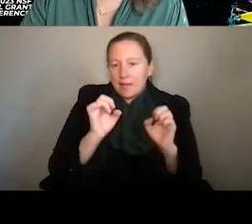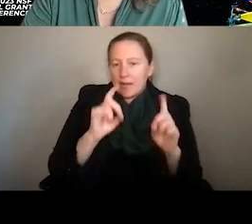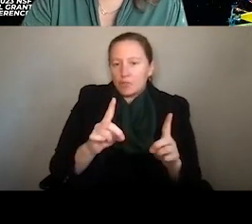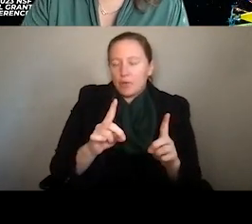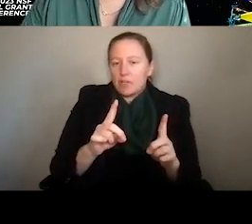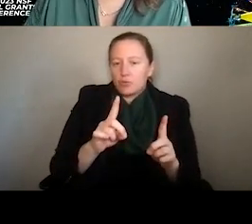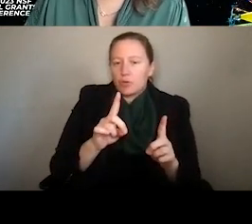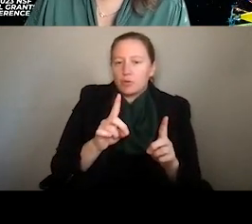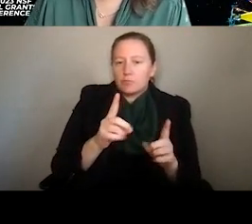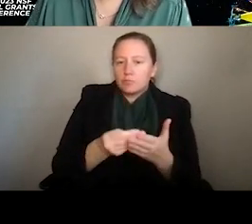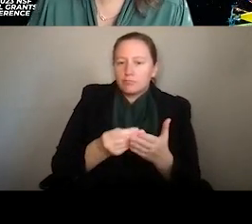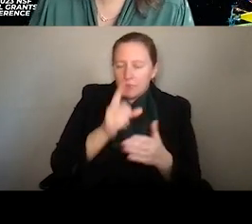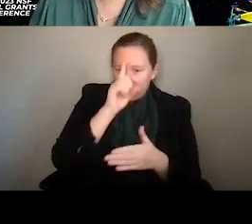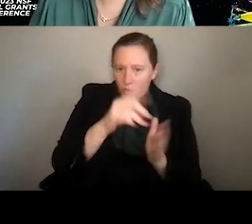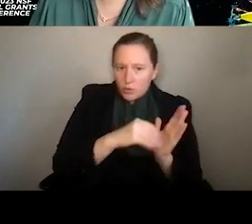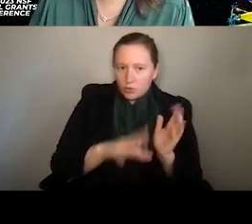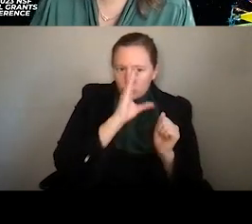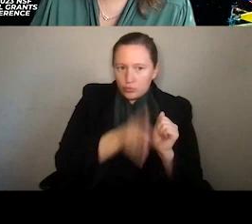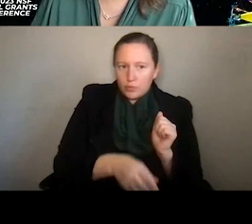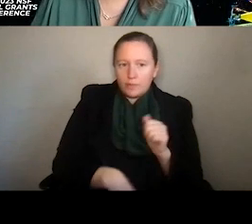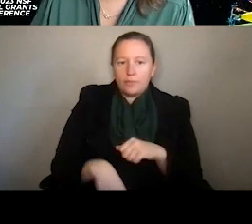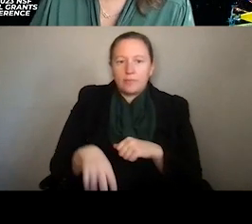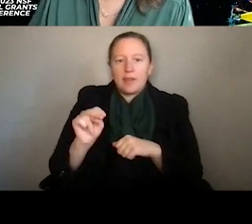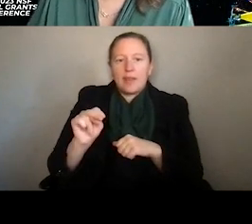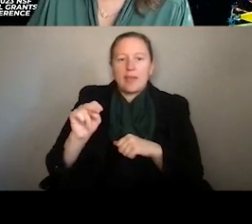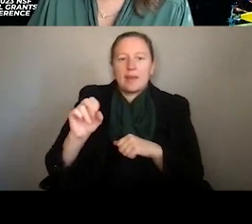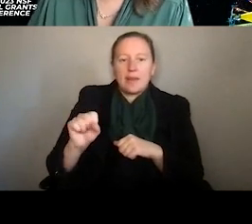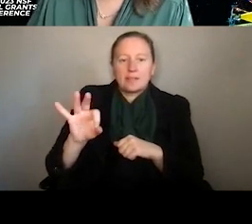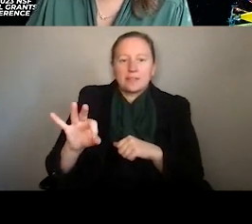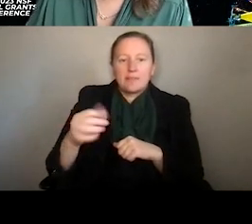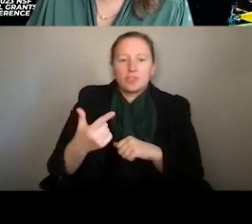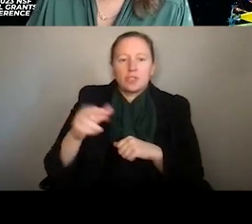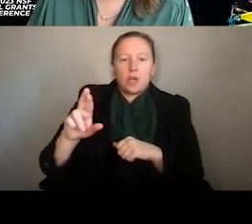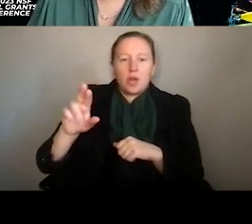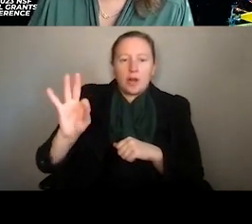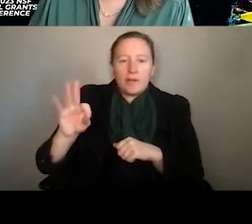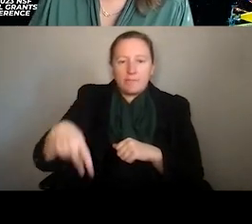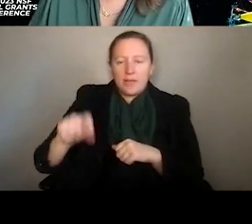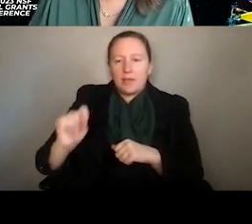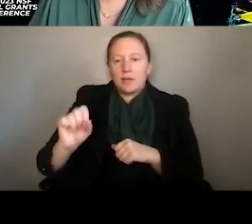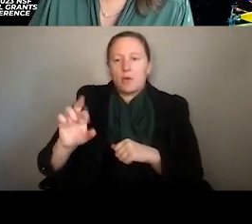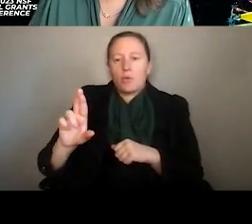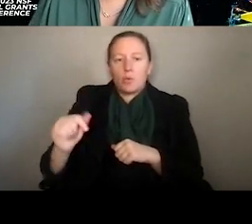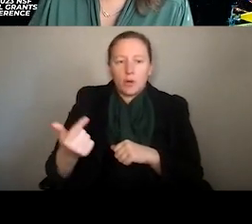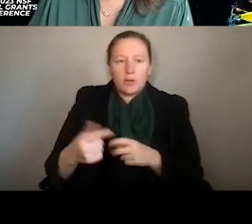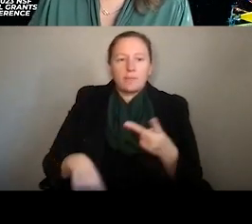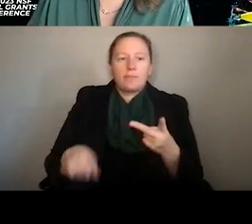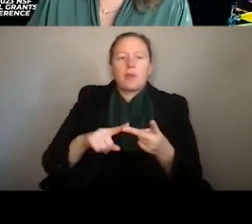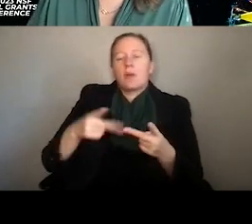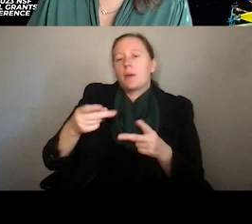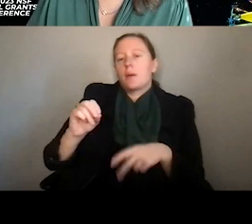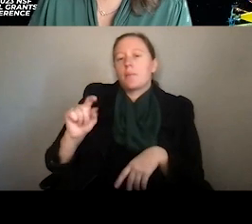and the website's in the box there, nsfgrfp.org. Almost every part of GEO has a postdoc fellowship program.